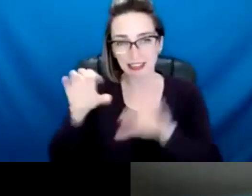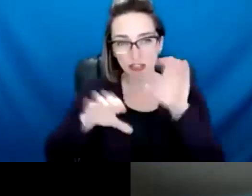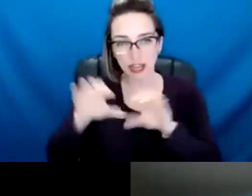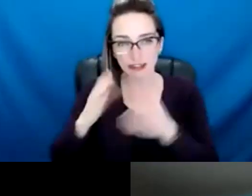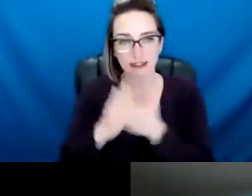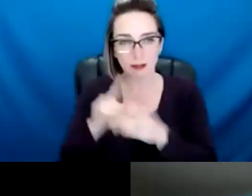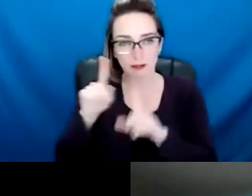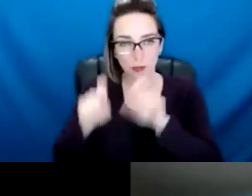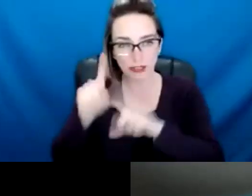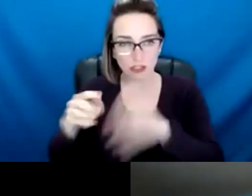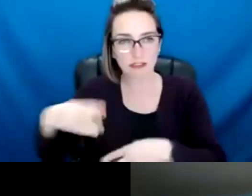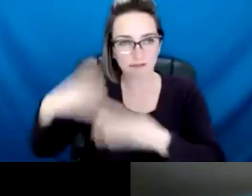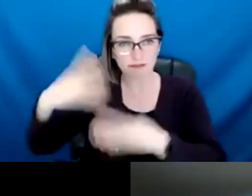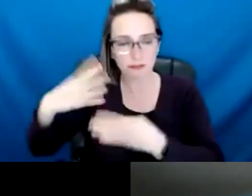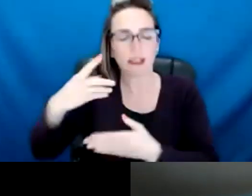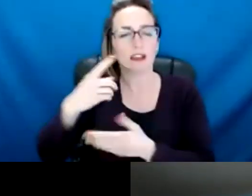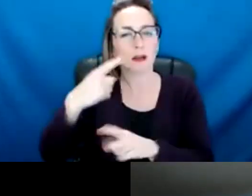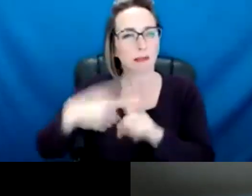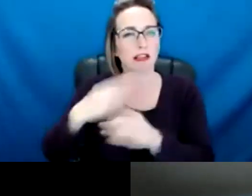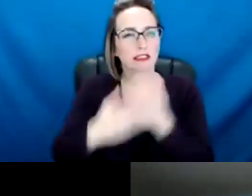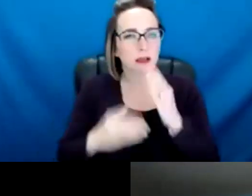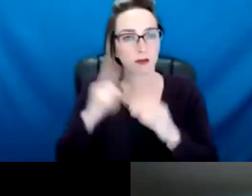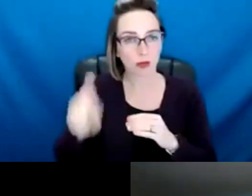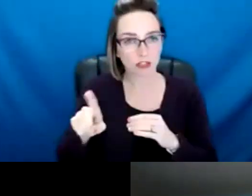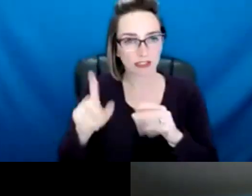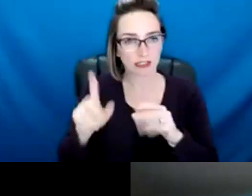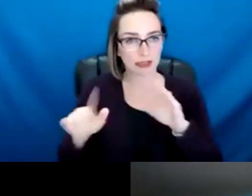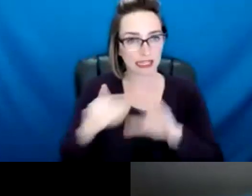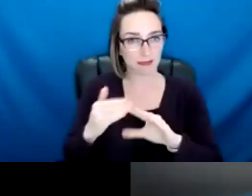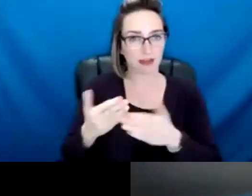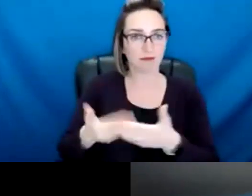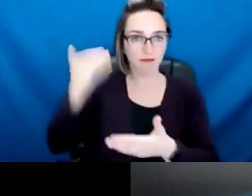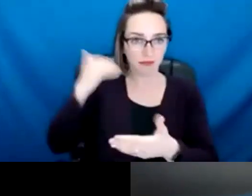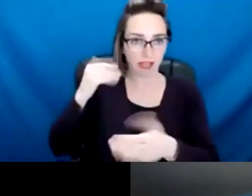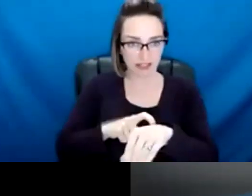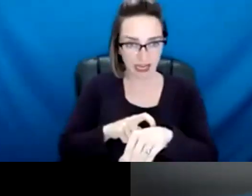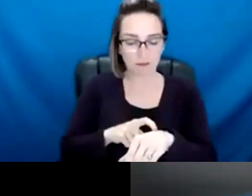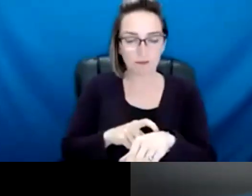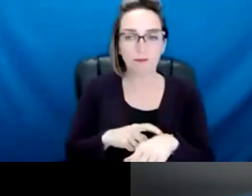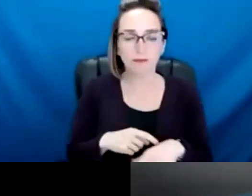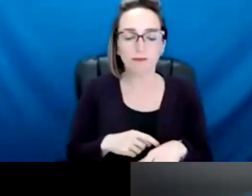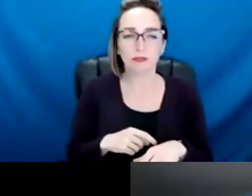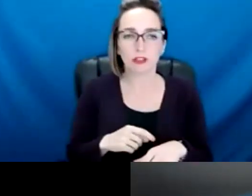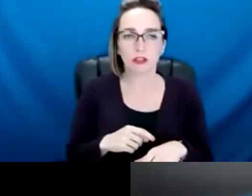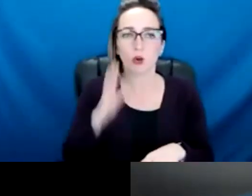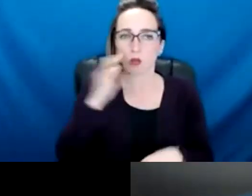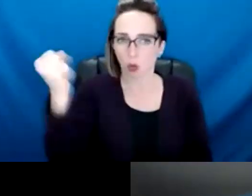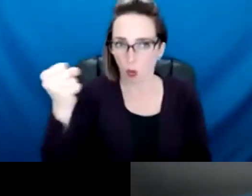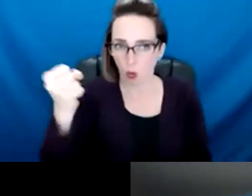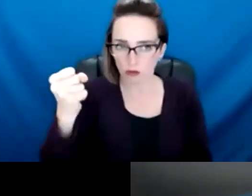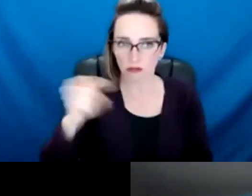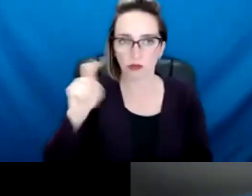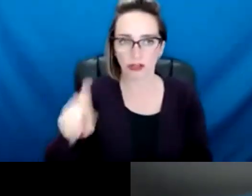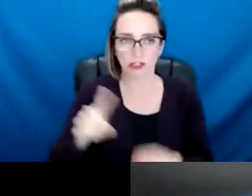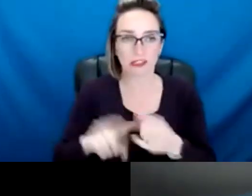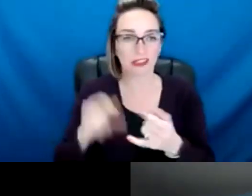as well as some that were emailed in advance. So we are going to kind of work our way through these presentations. Um, and then we will begin